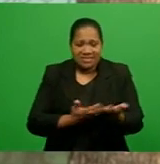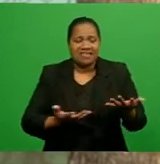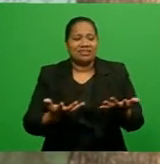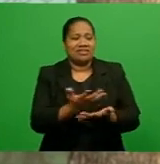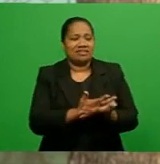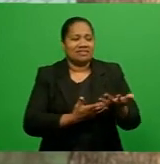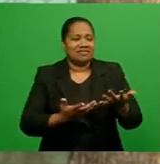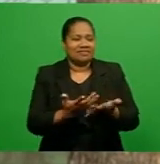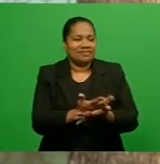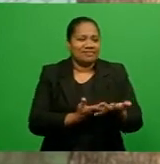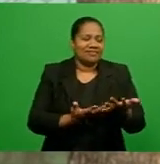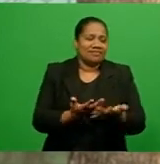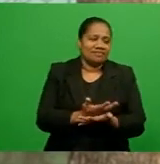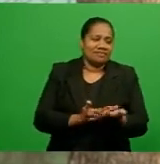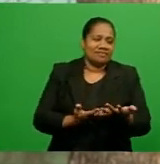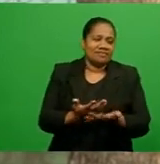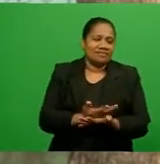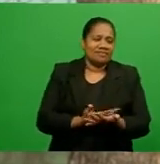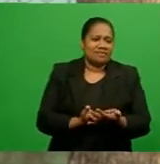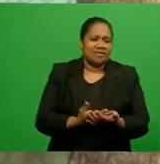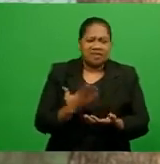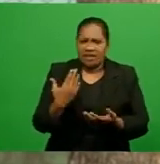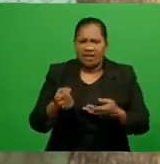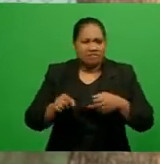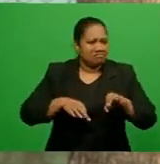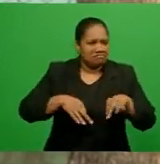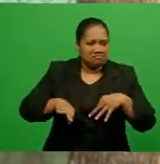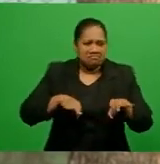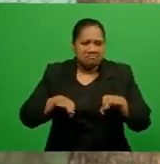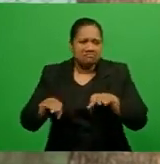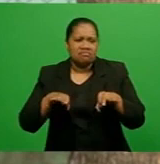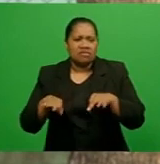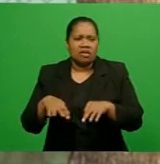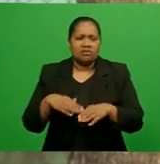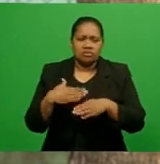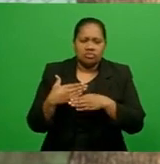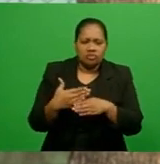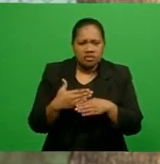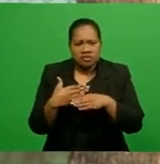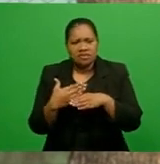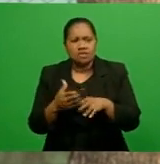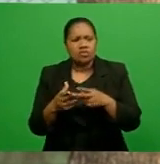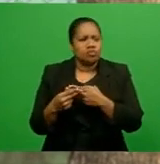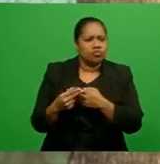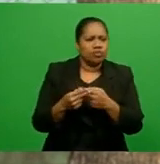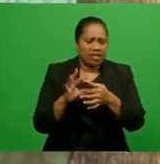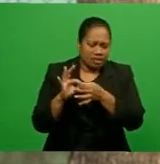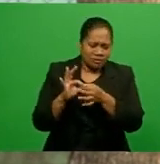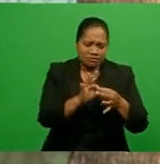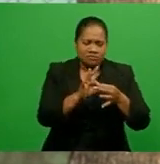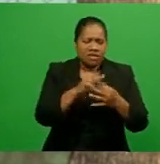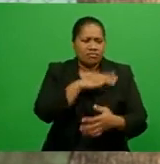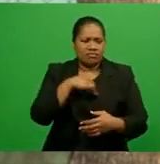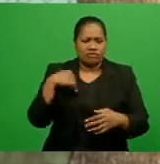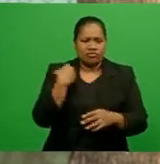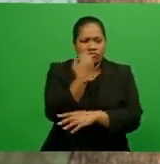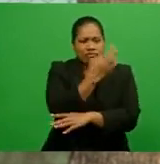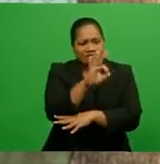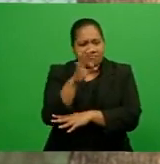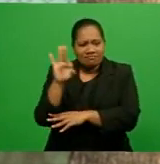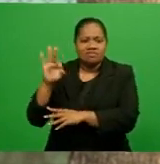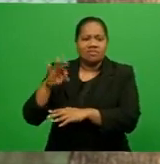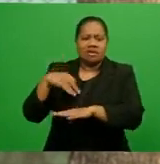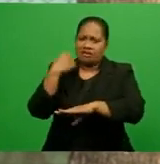there are plans for them to work with the Ministry of Forestry and Government in